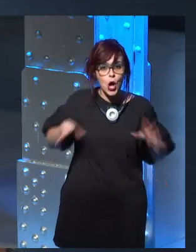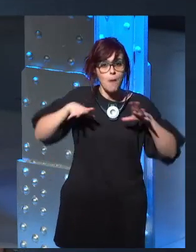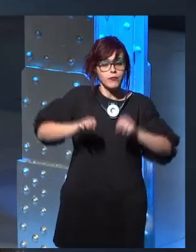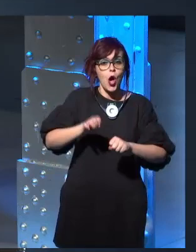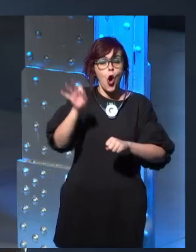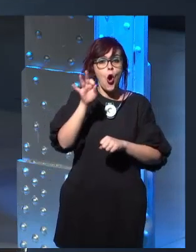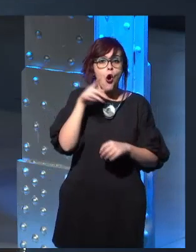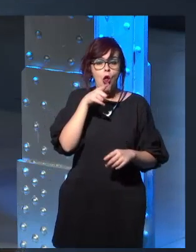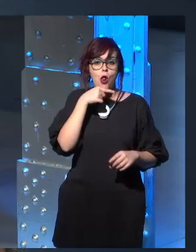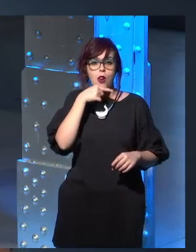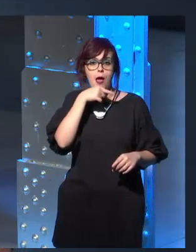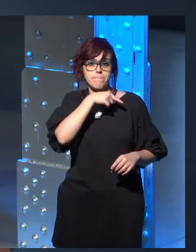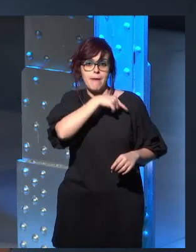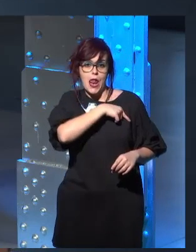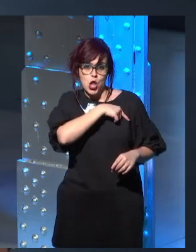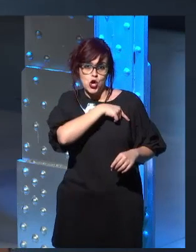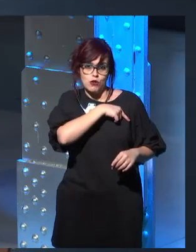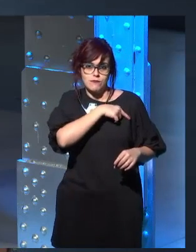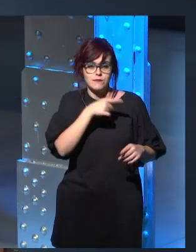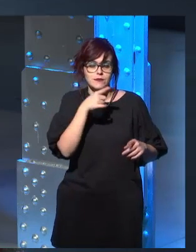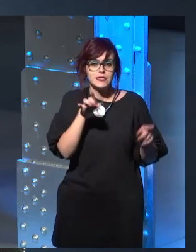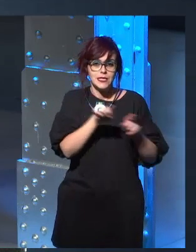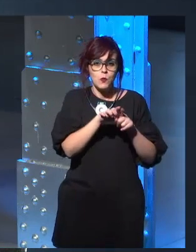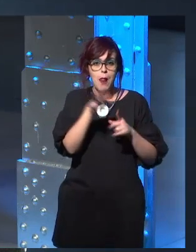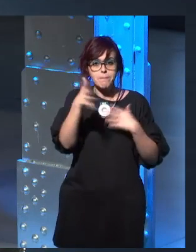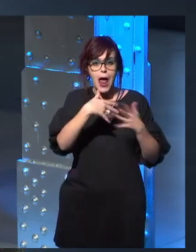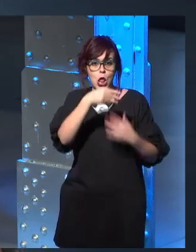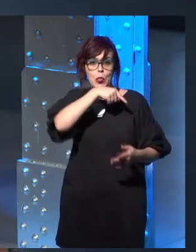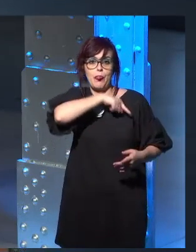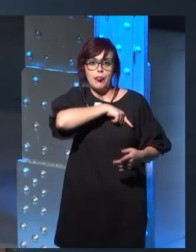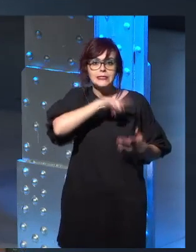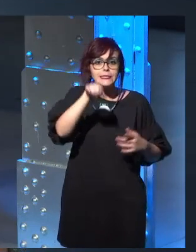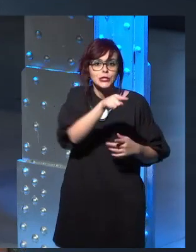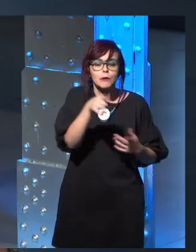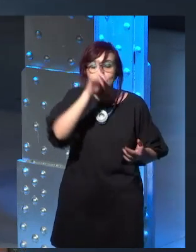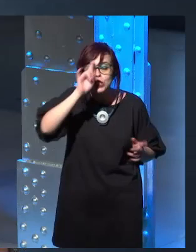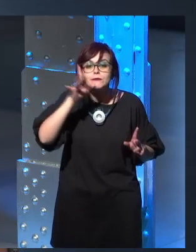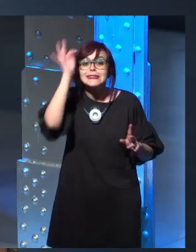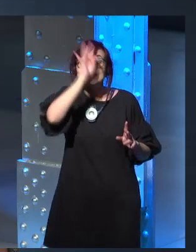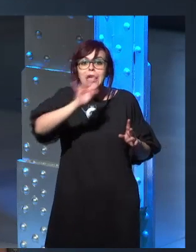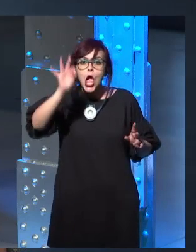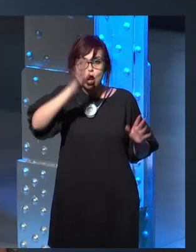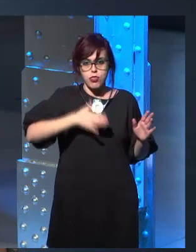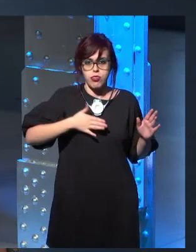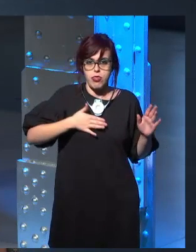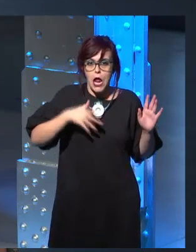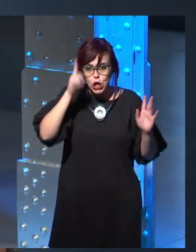sitting in the Iron Throne, we don't know. But, that's my guess. This is a guess, again. This is George's, as I said, we don't really talk to him about it.